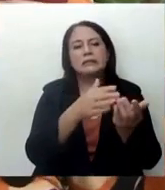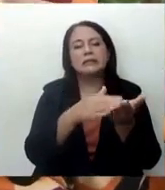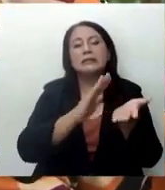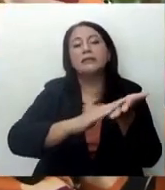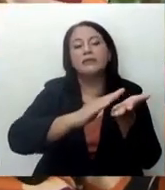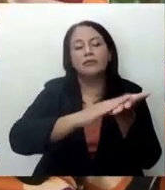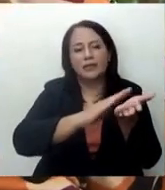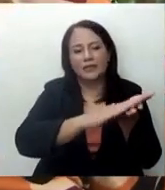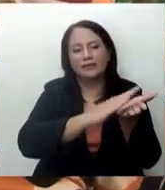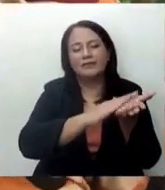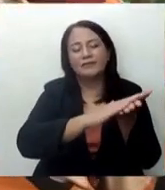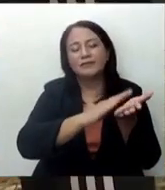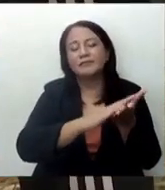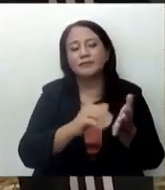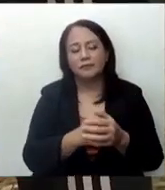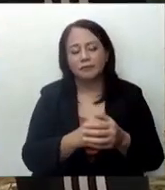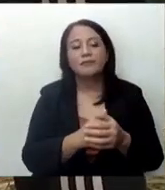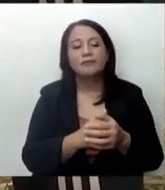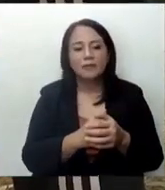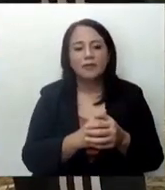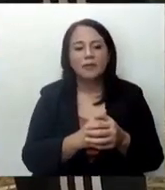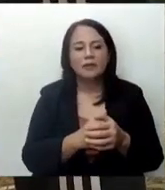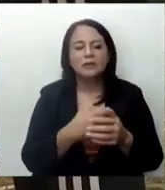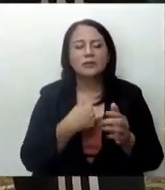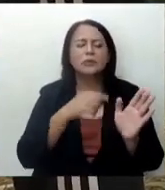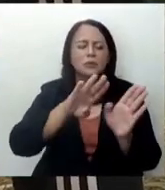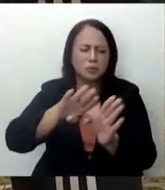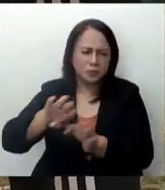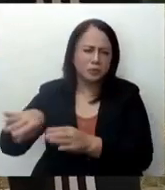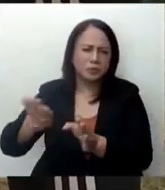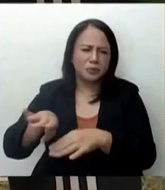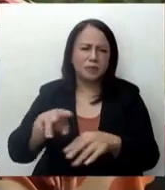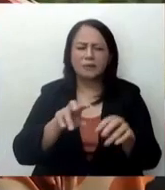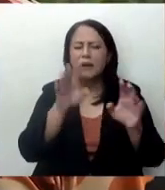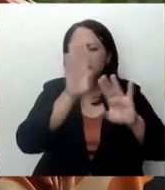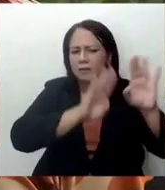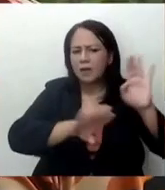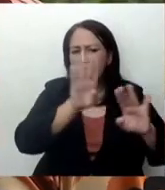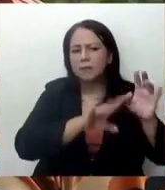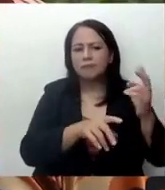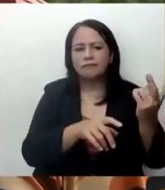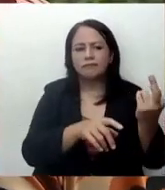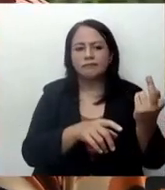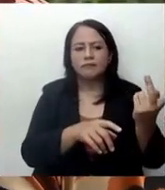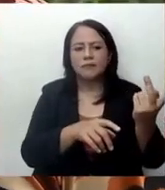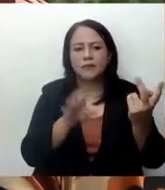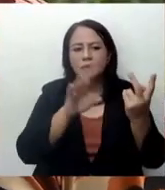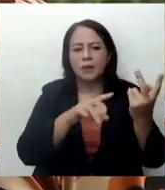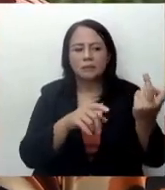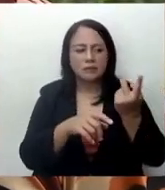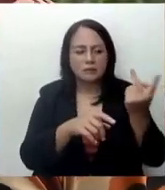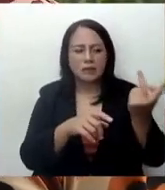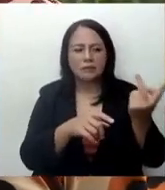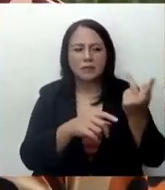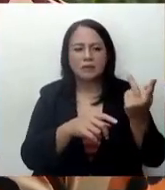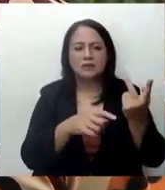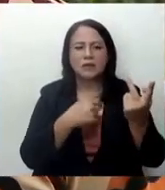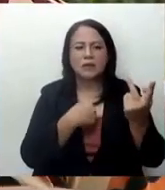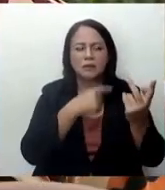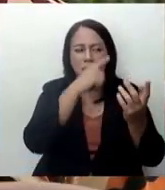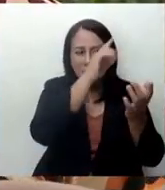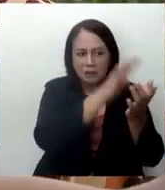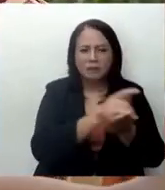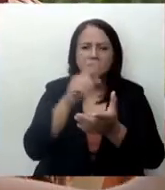anilang mapatawad. Mapatawad. I-set aside na lang yung mga issue between sa aming mga paniniwala. Kasi iba na yung